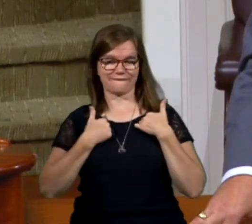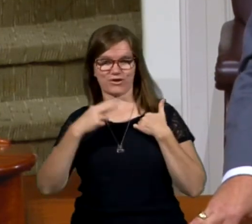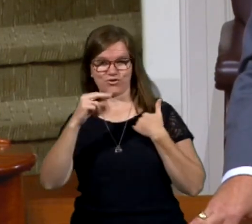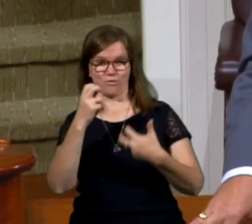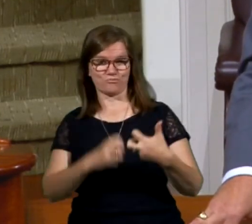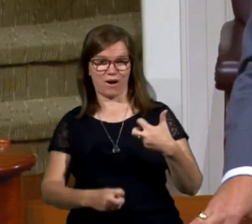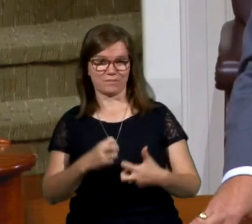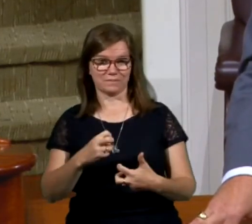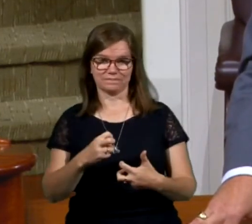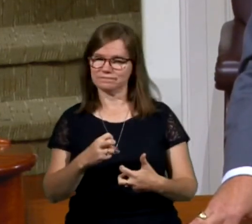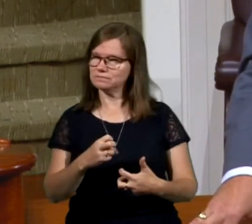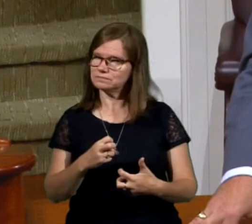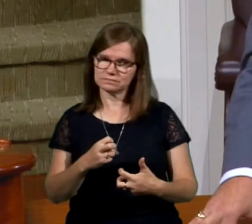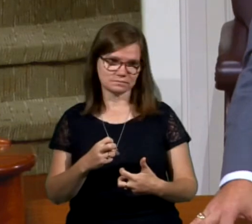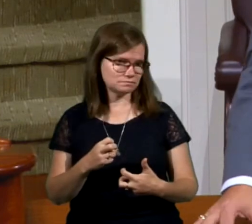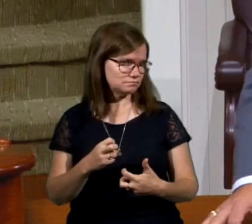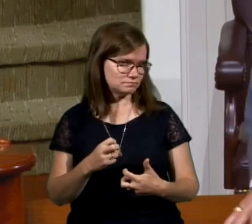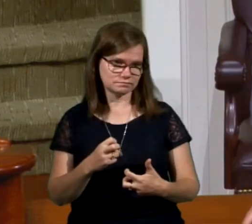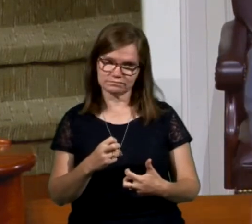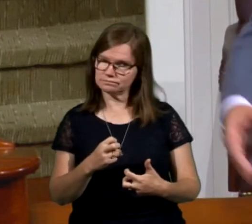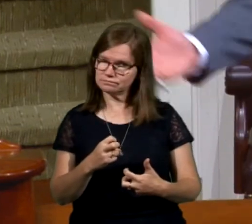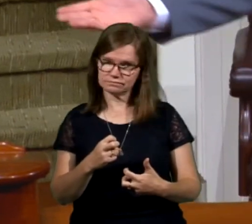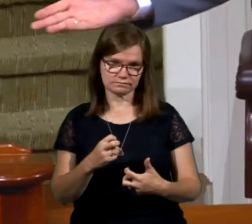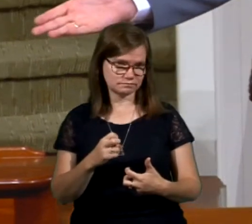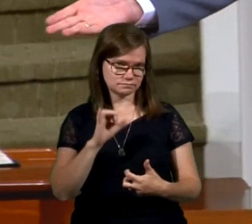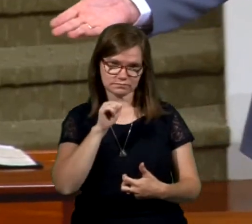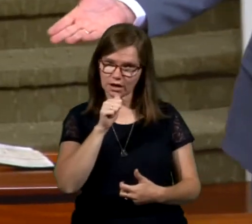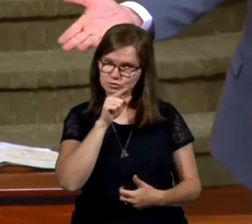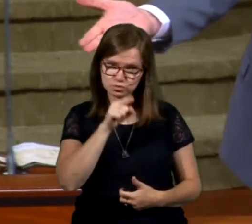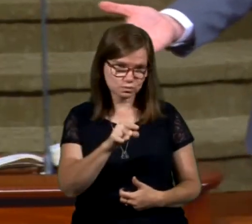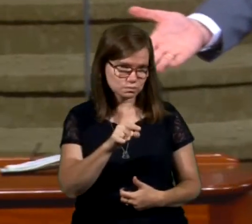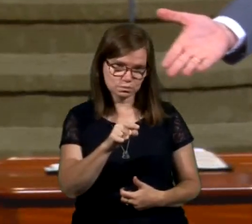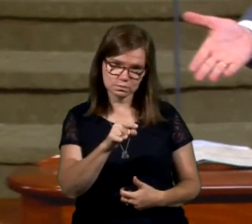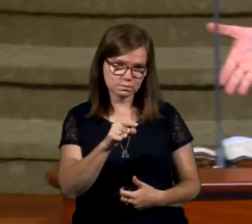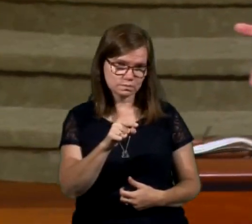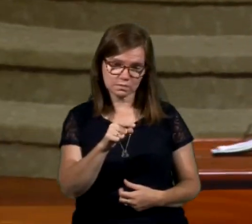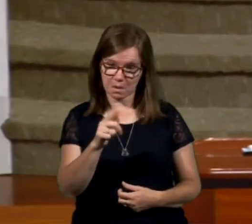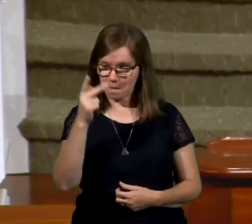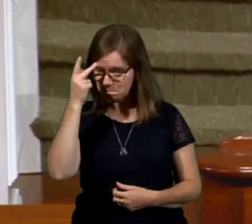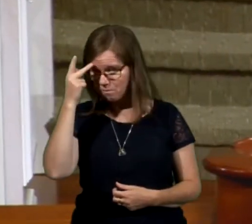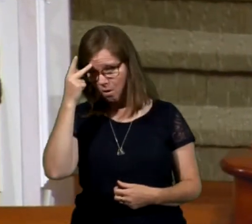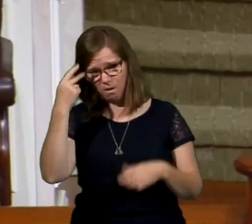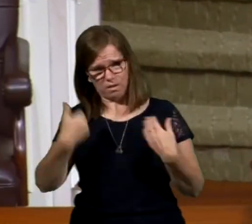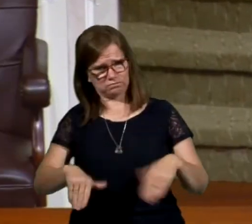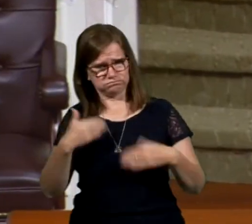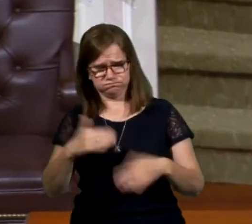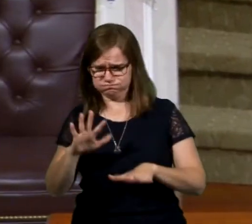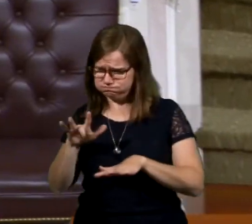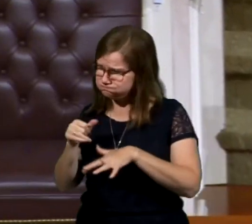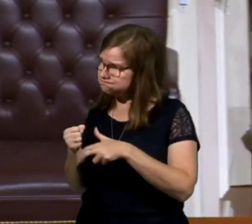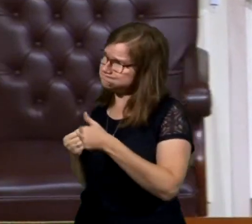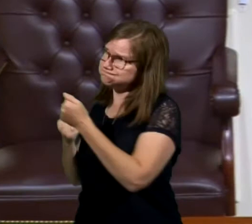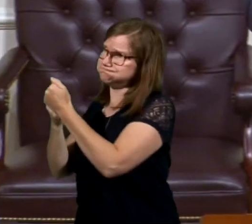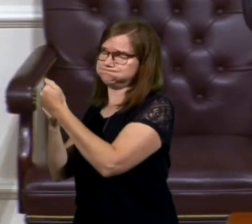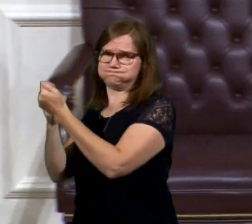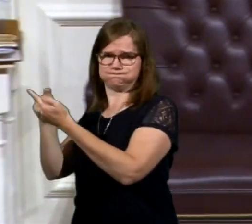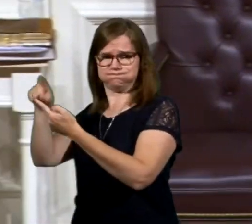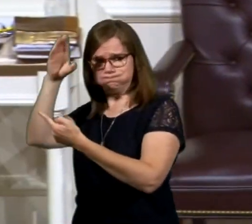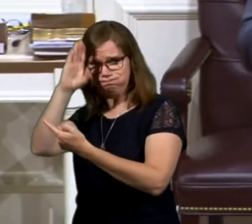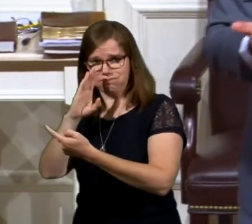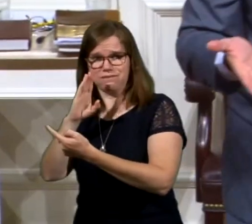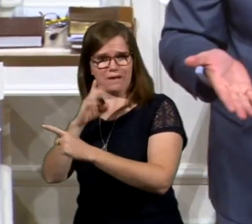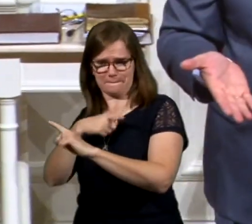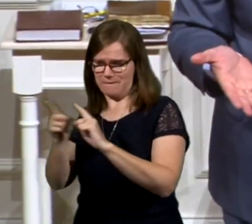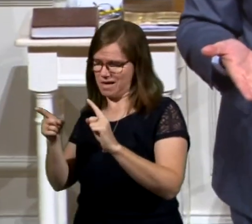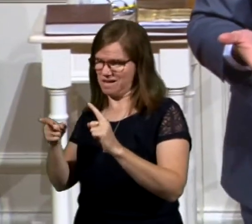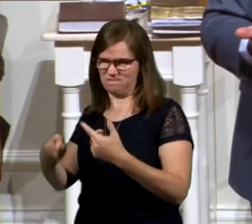It's not true. I don't think you could find a man more committed to Christ than Apostle Paul, and he was in it over